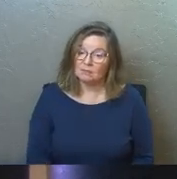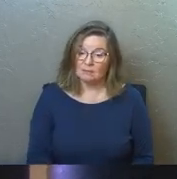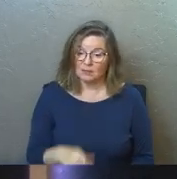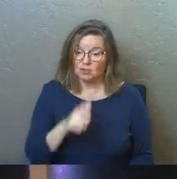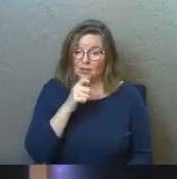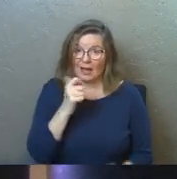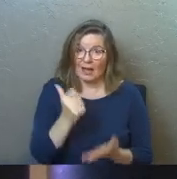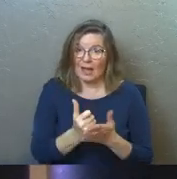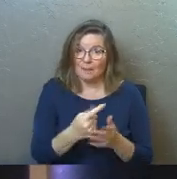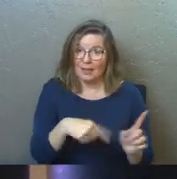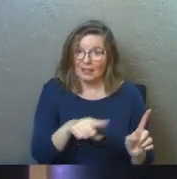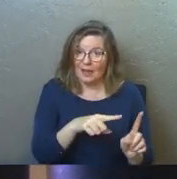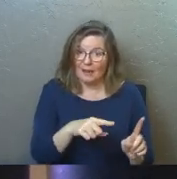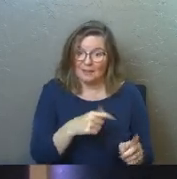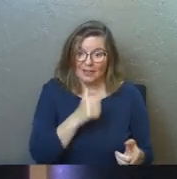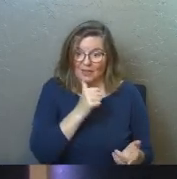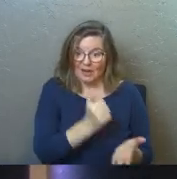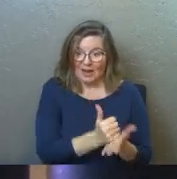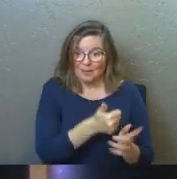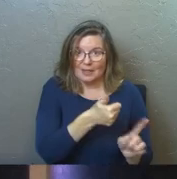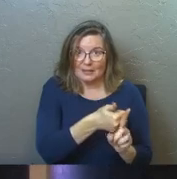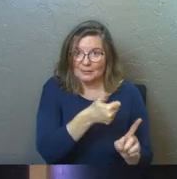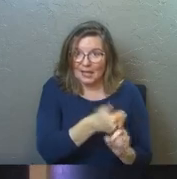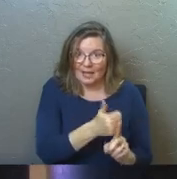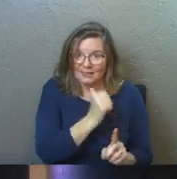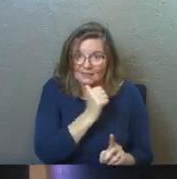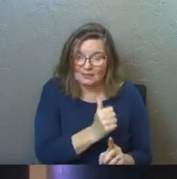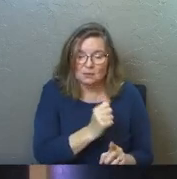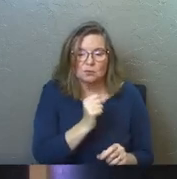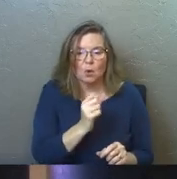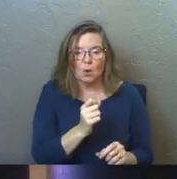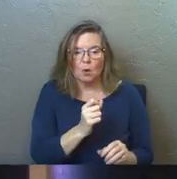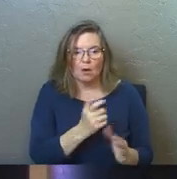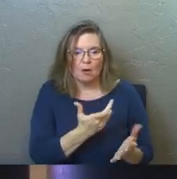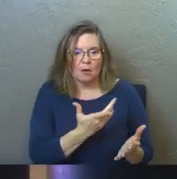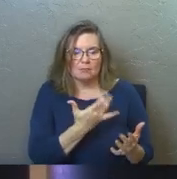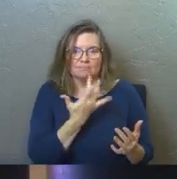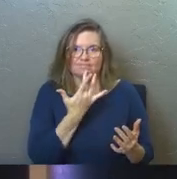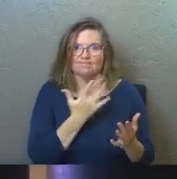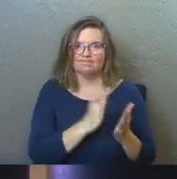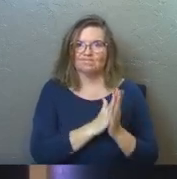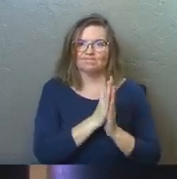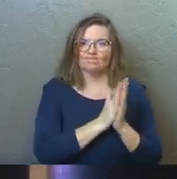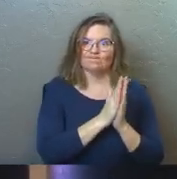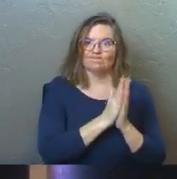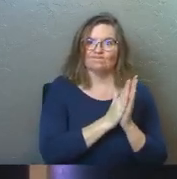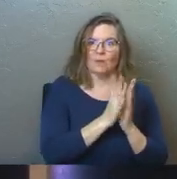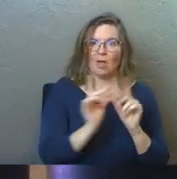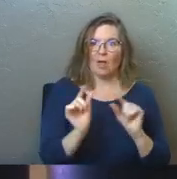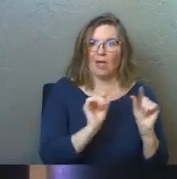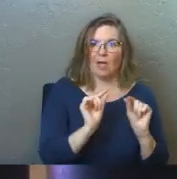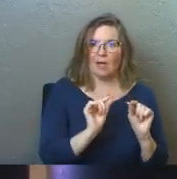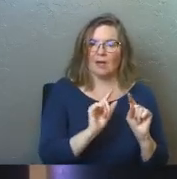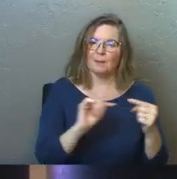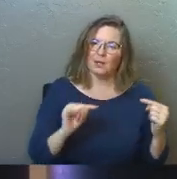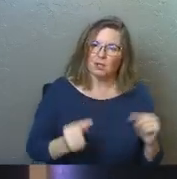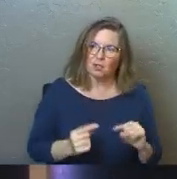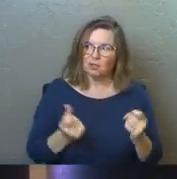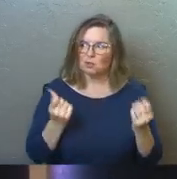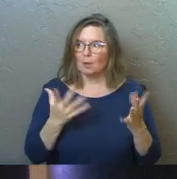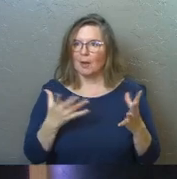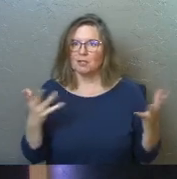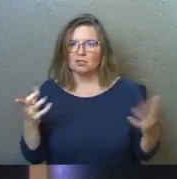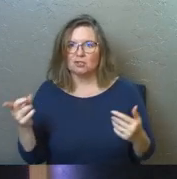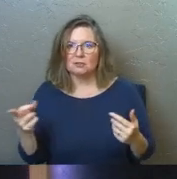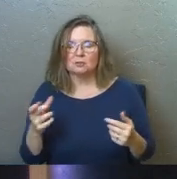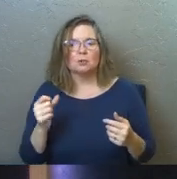Because you're not helping them and they're not helping themselves, right? It's so tasty for them. It's tasty for you, but it's hurting so